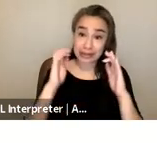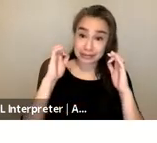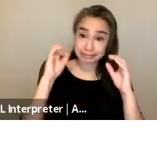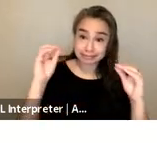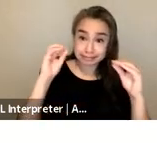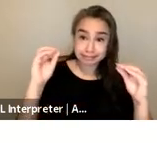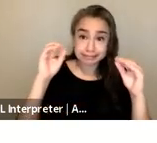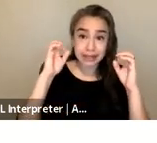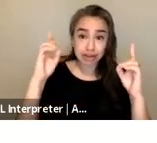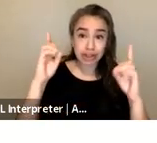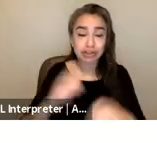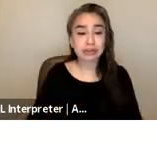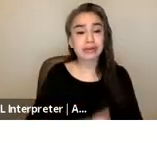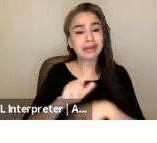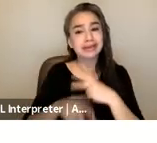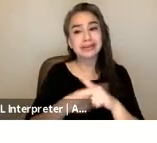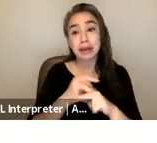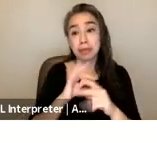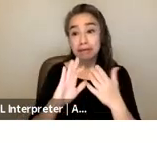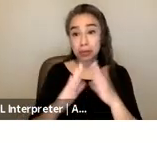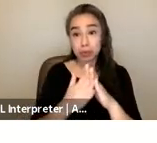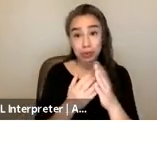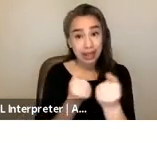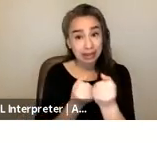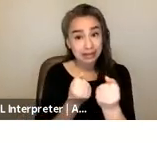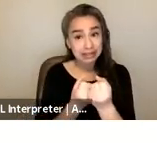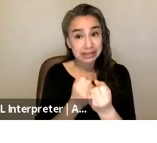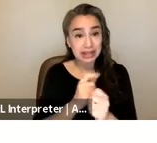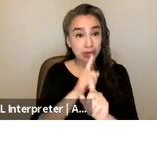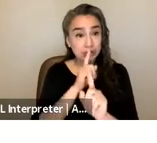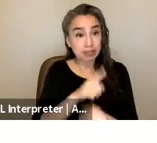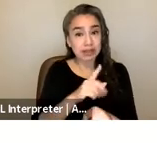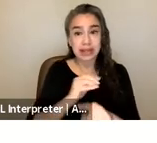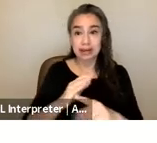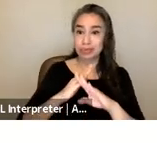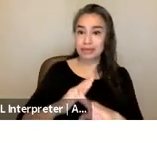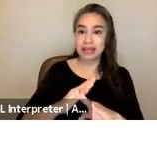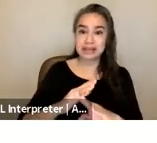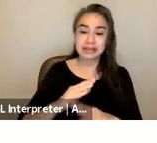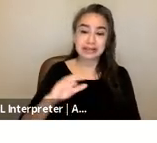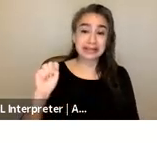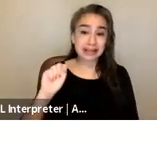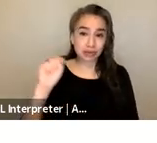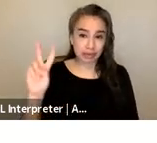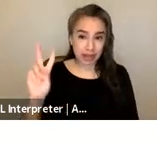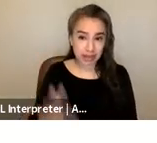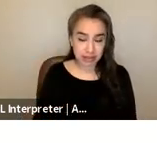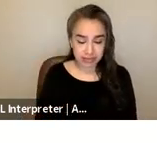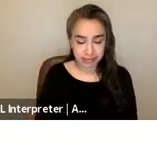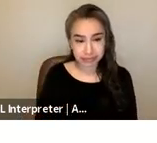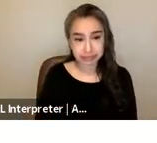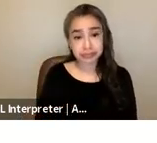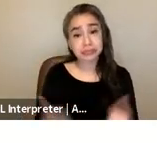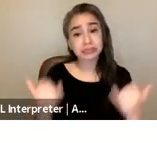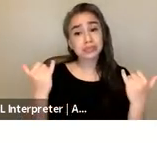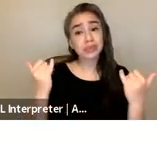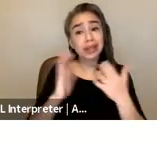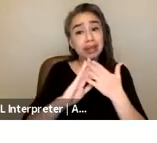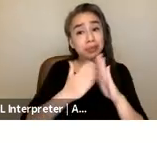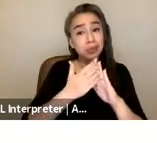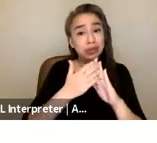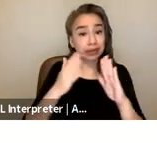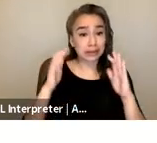focuses on responding to and preventing um sexual violence um today in a community education